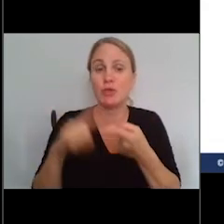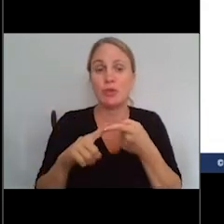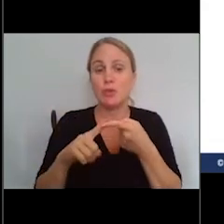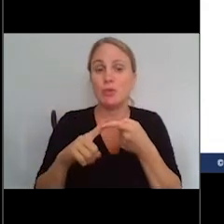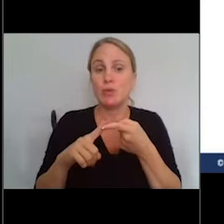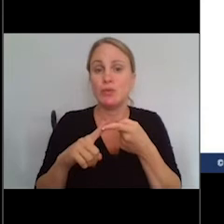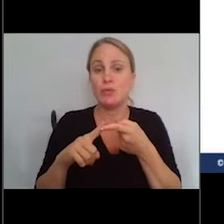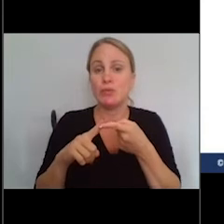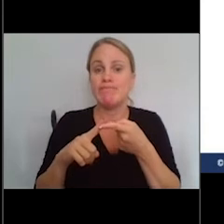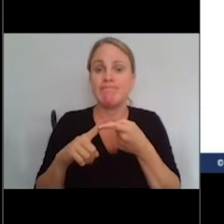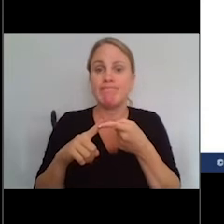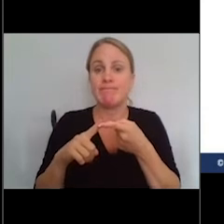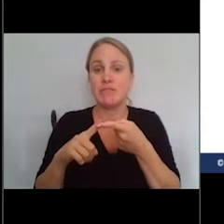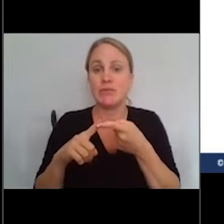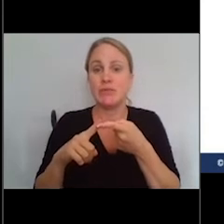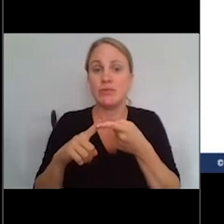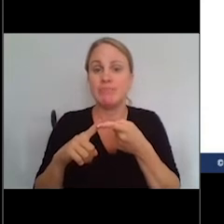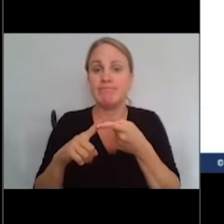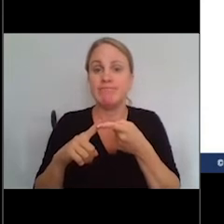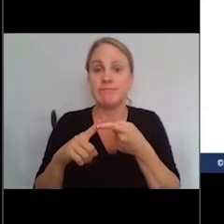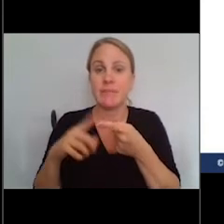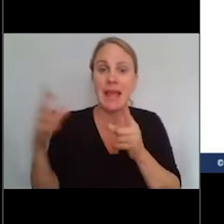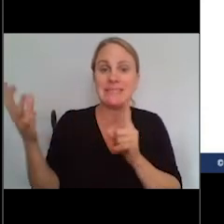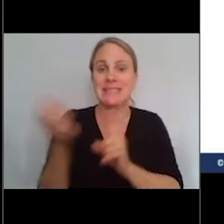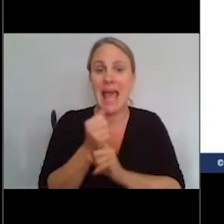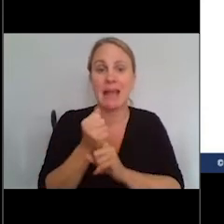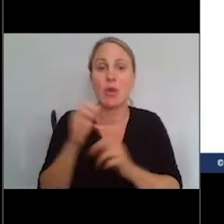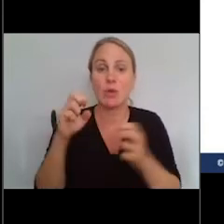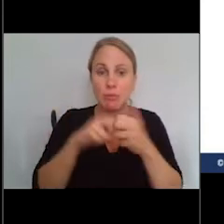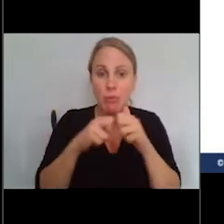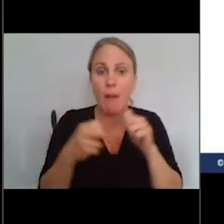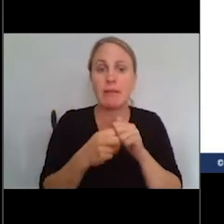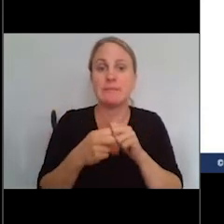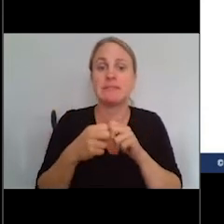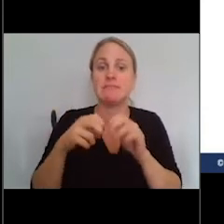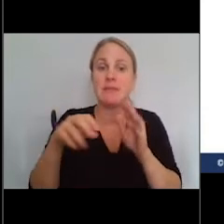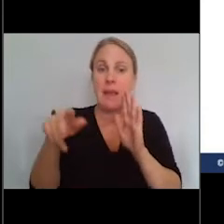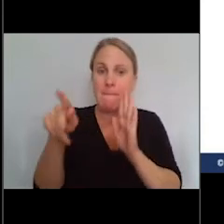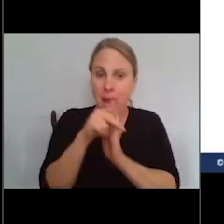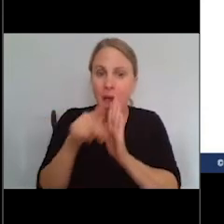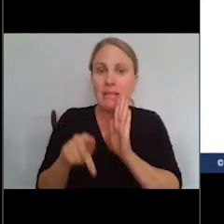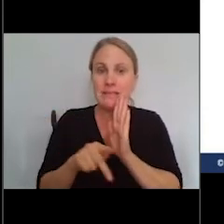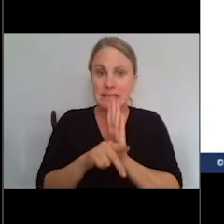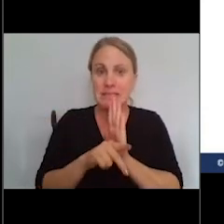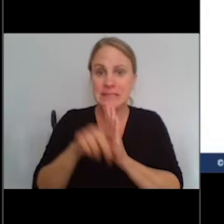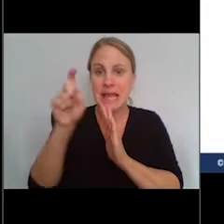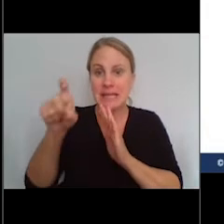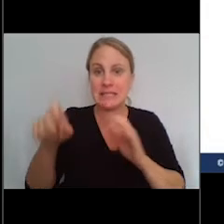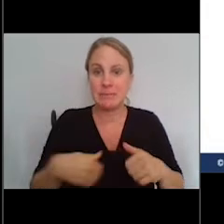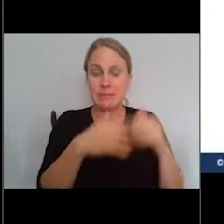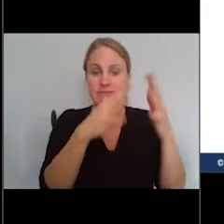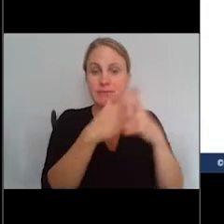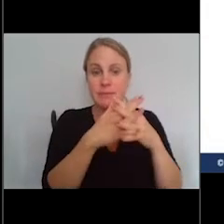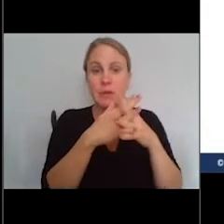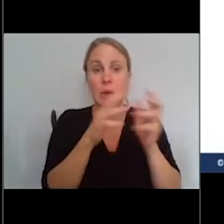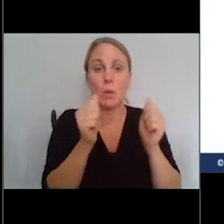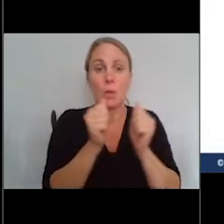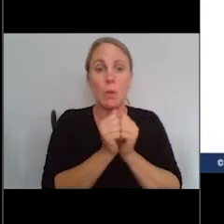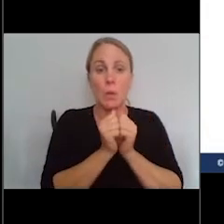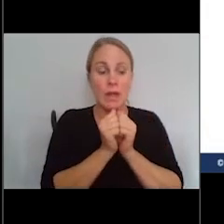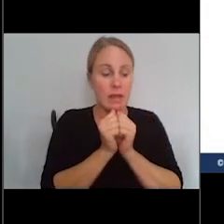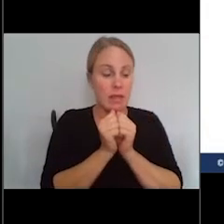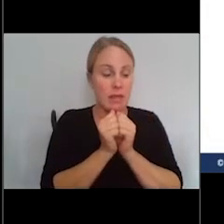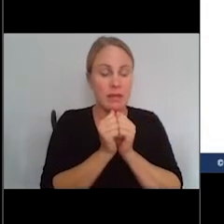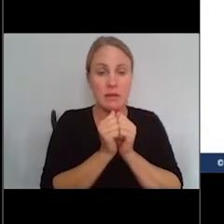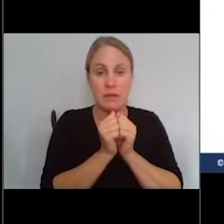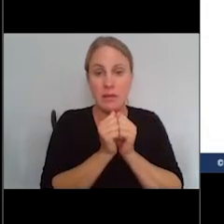problems and to define policies that need to be implemented both on the near-term, the mid-term, and